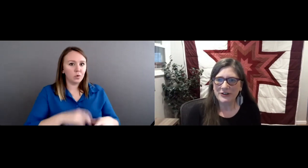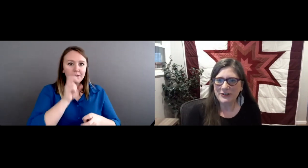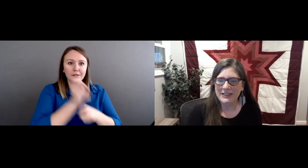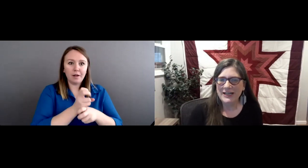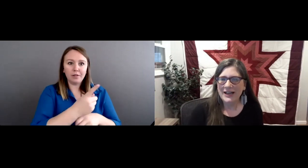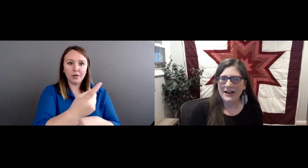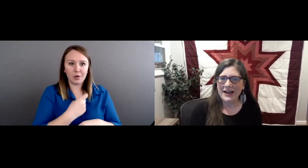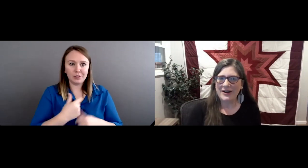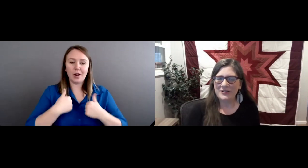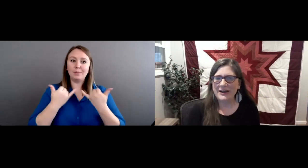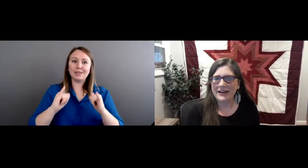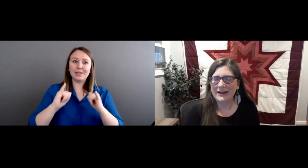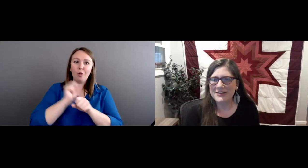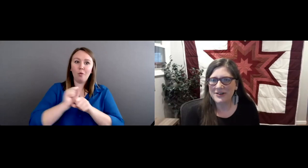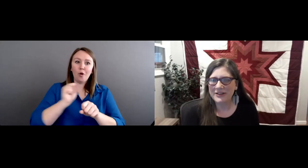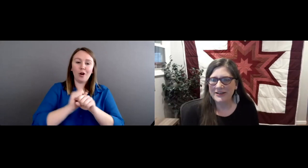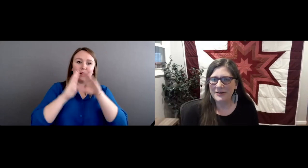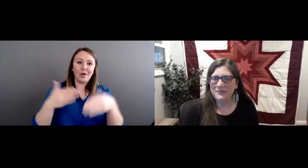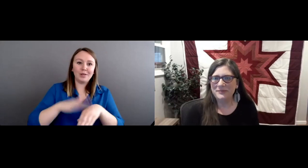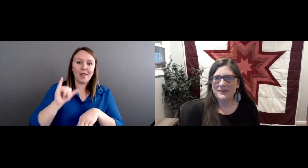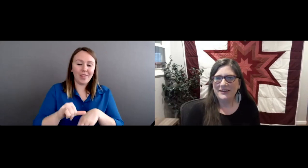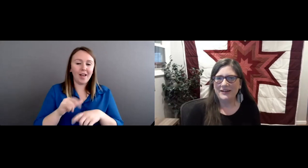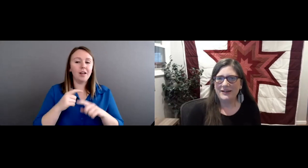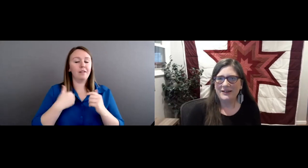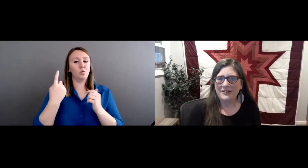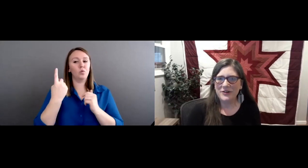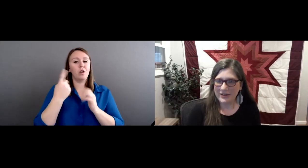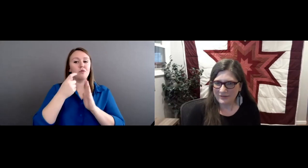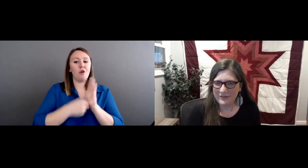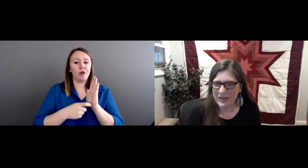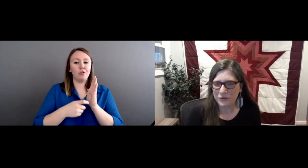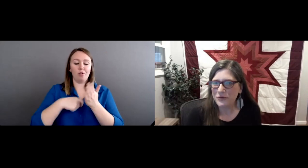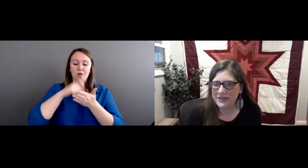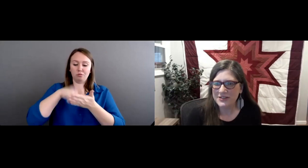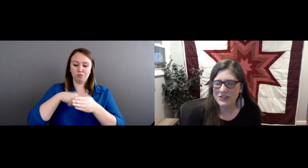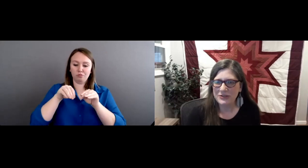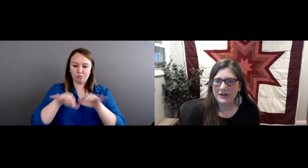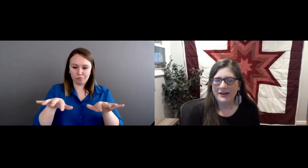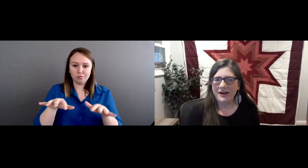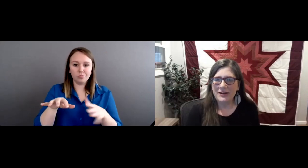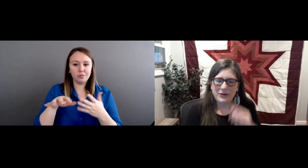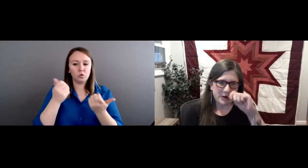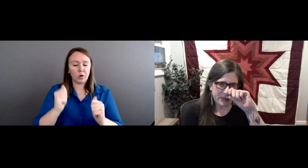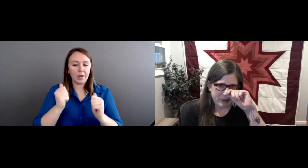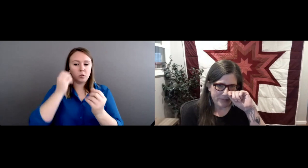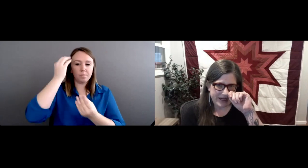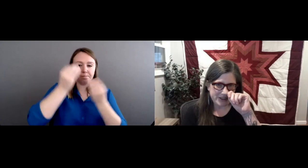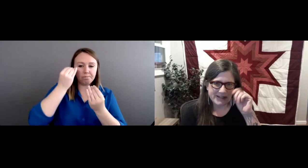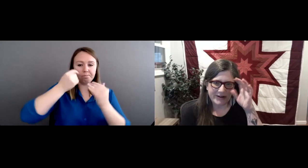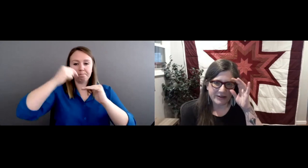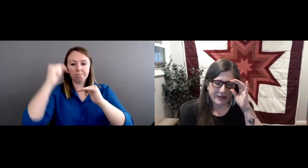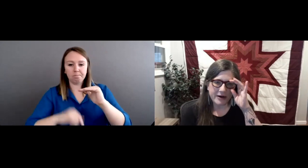article out that I started trying to think through this issue. If you go to my